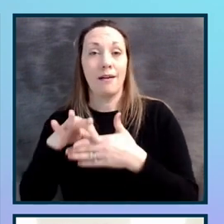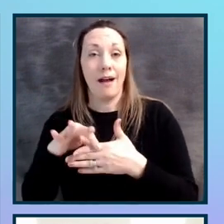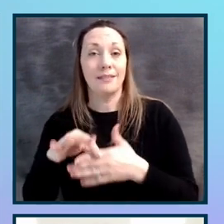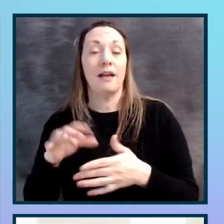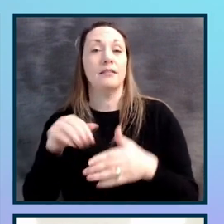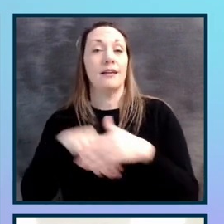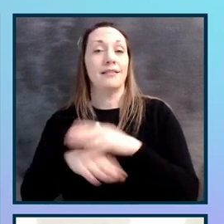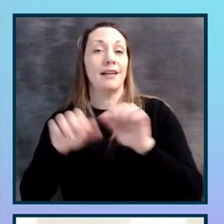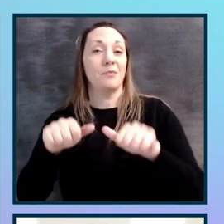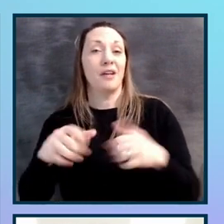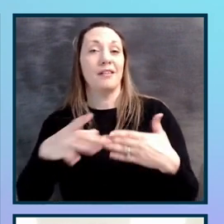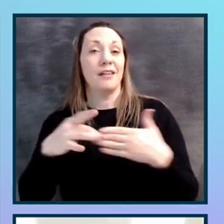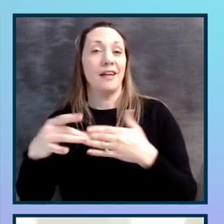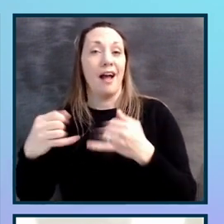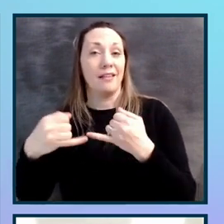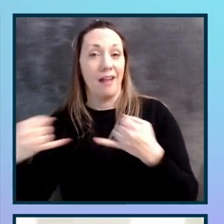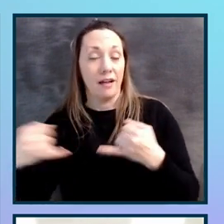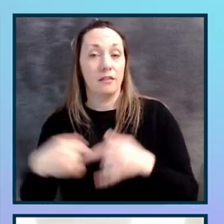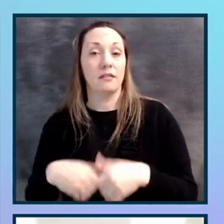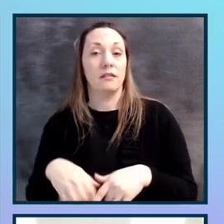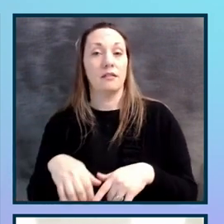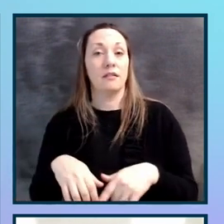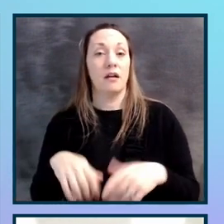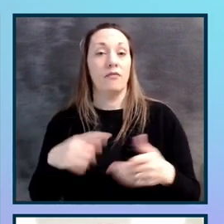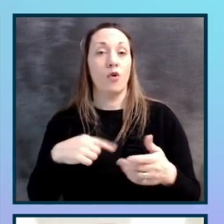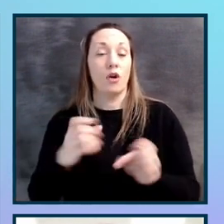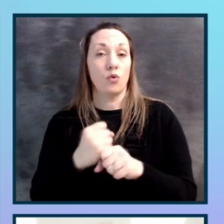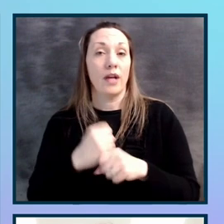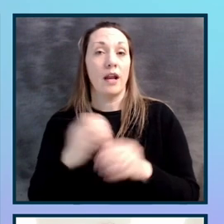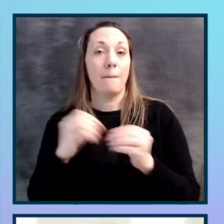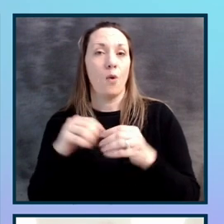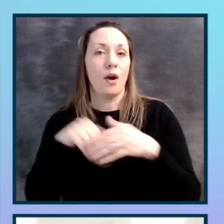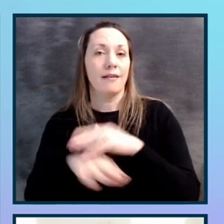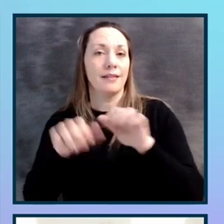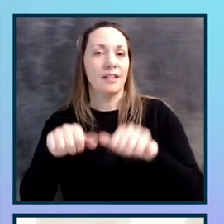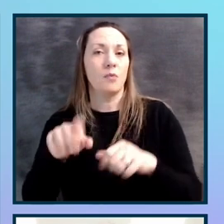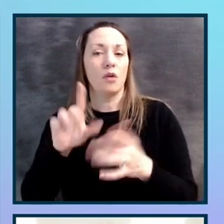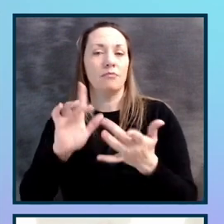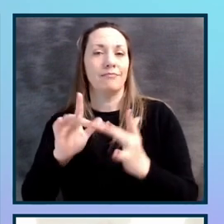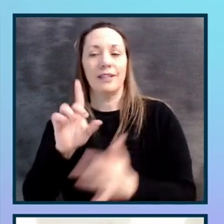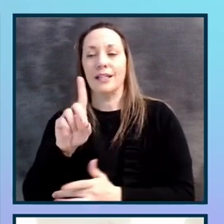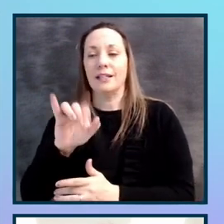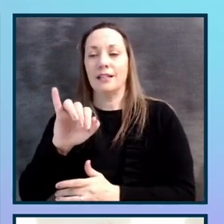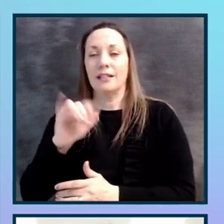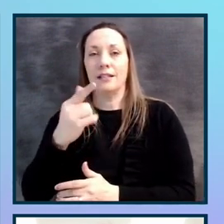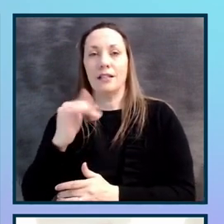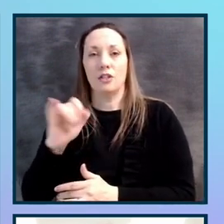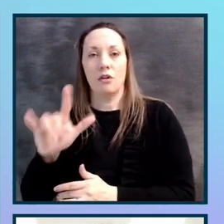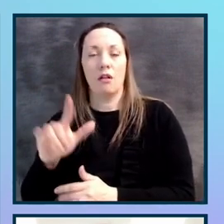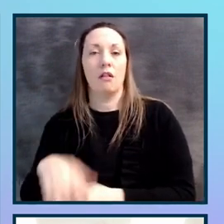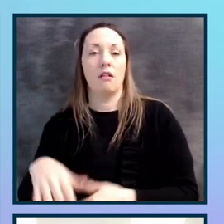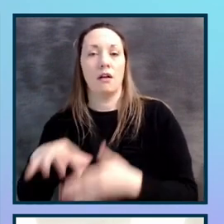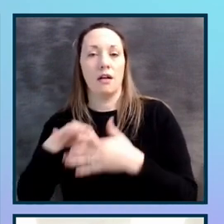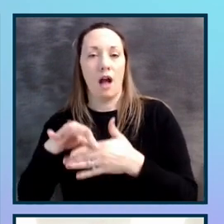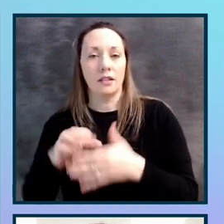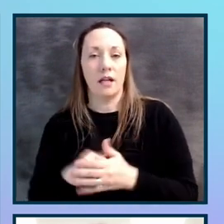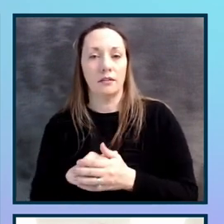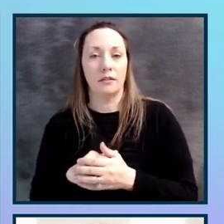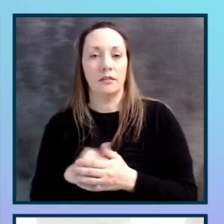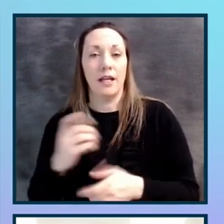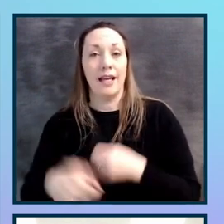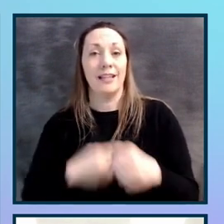up to level AA for creating more accessible digital content. In 2020,